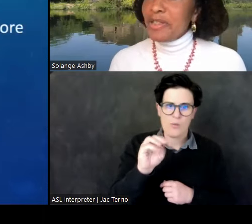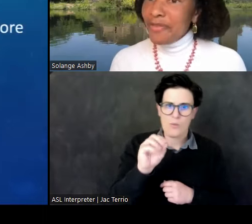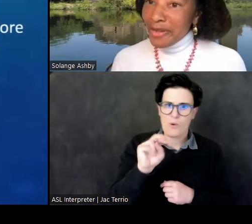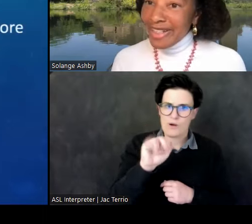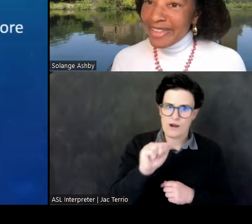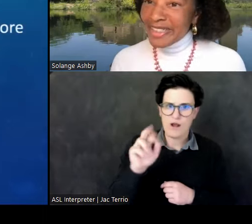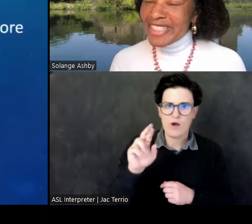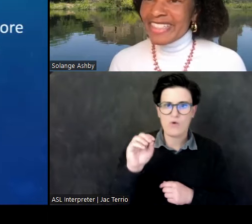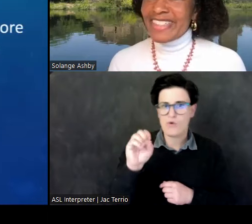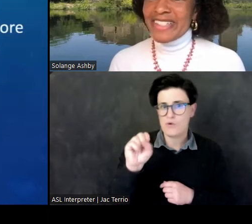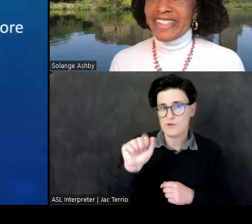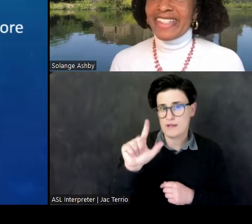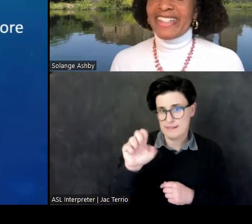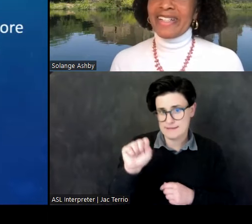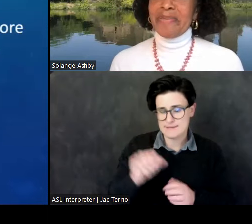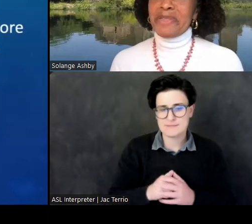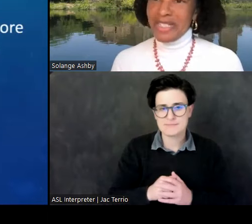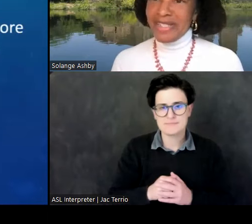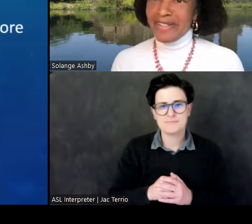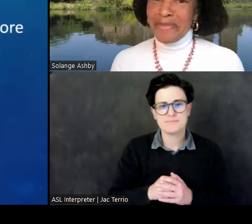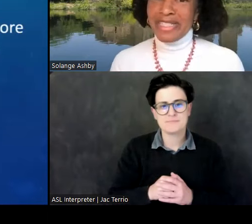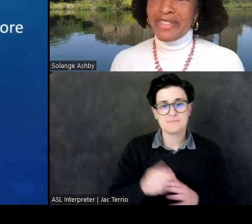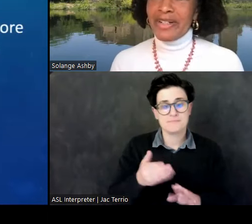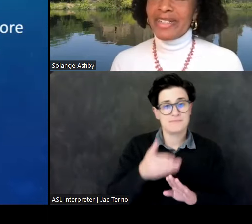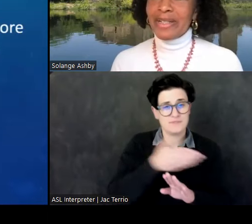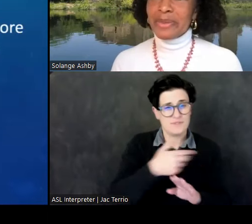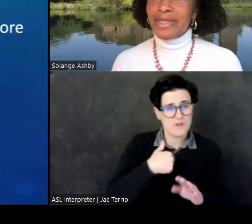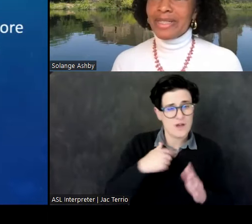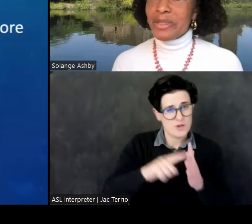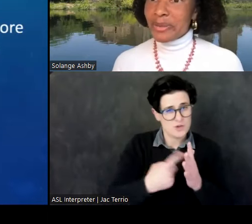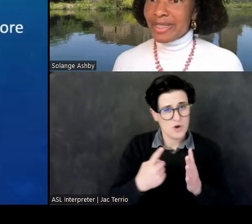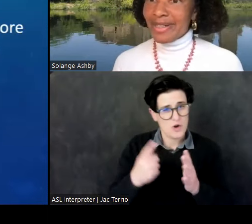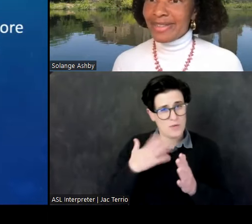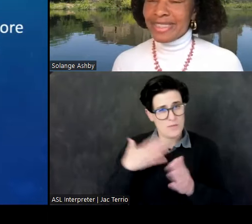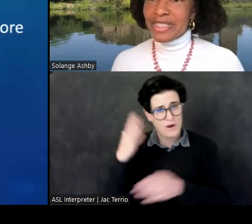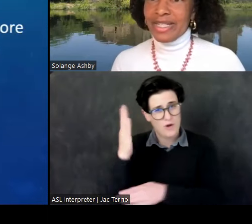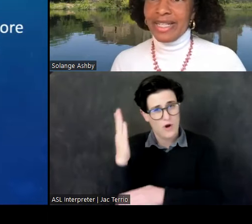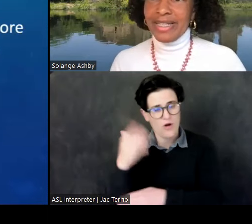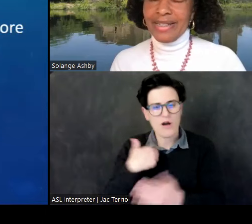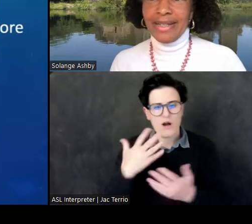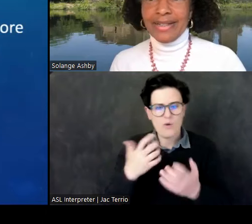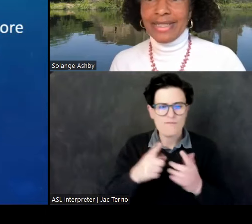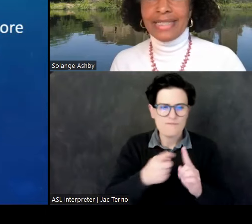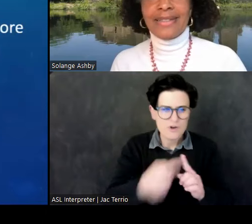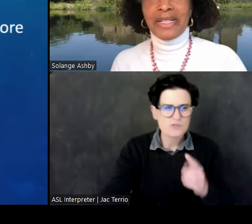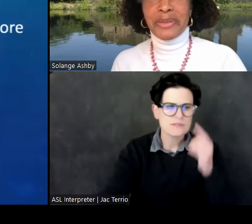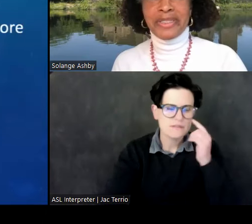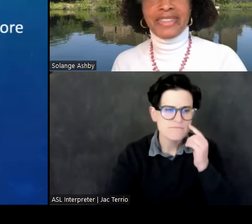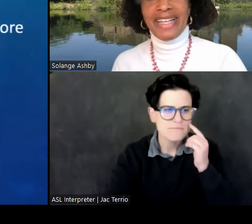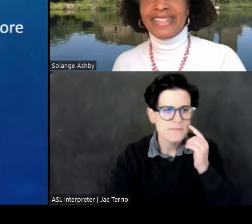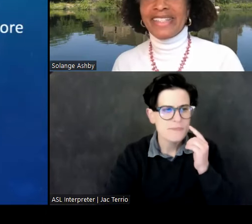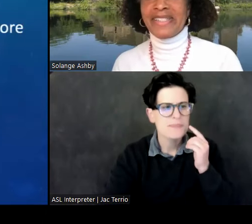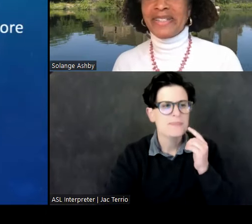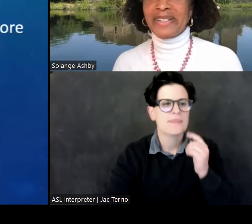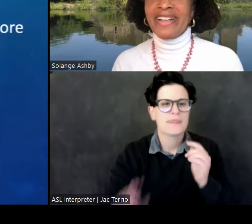Before I launch into the gist of my talk, I would like to acknowledge an intellectual